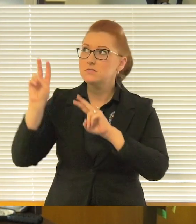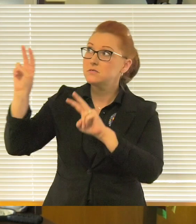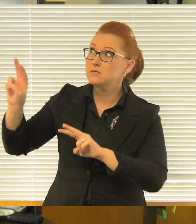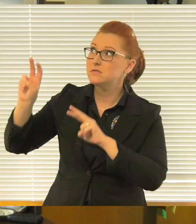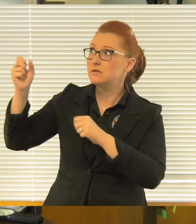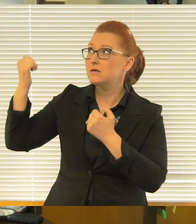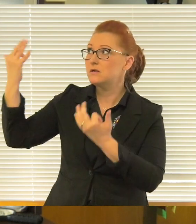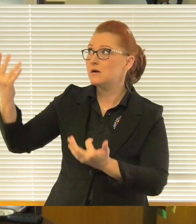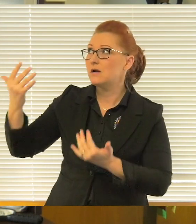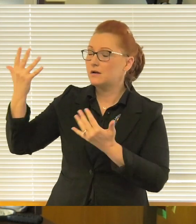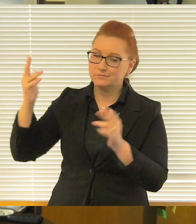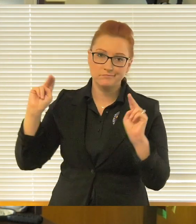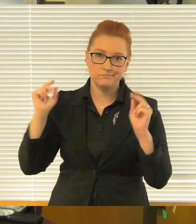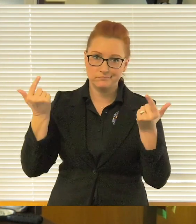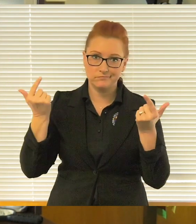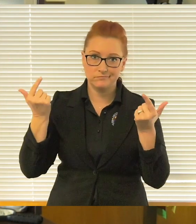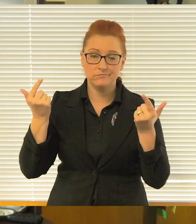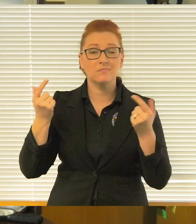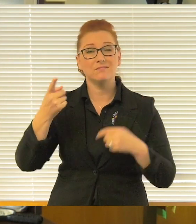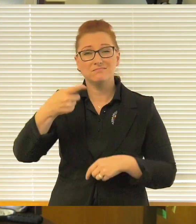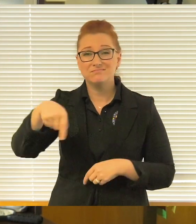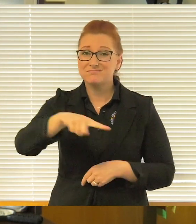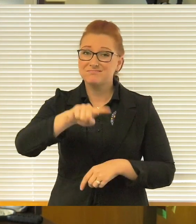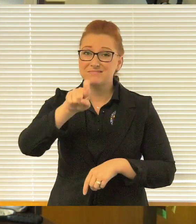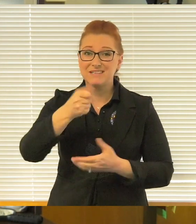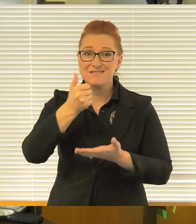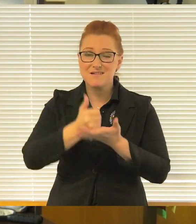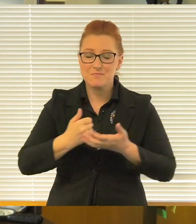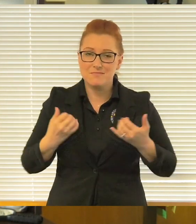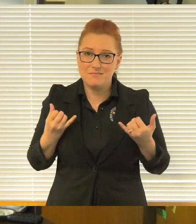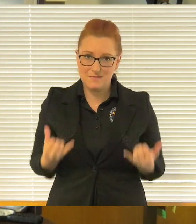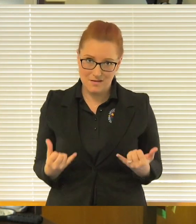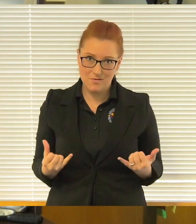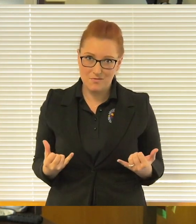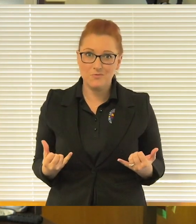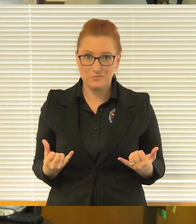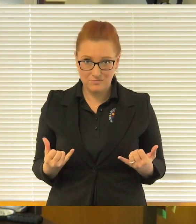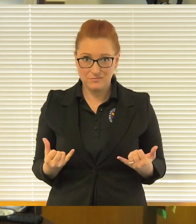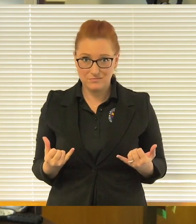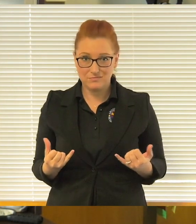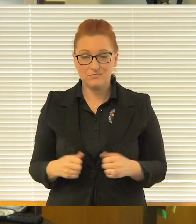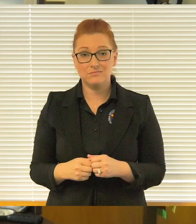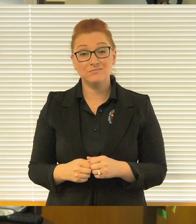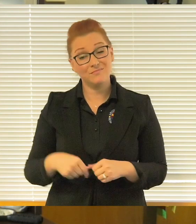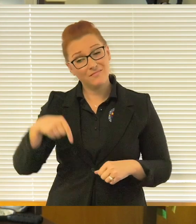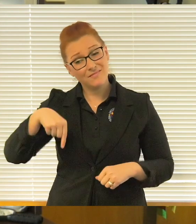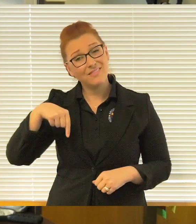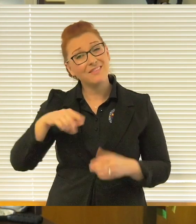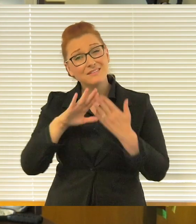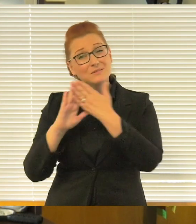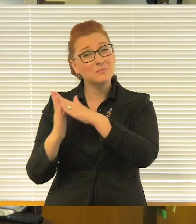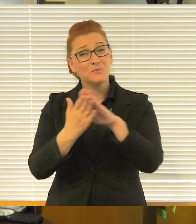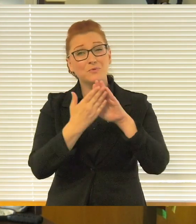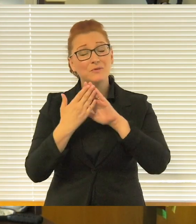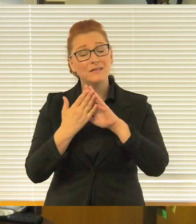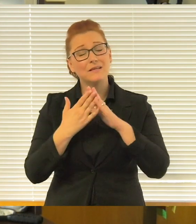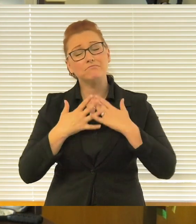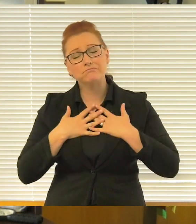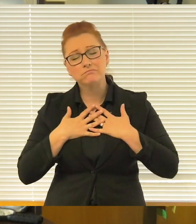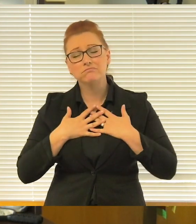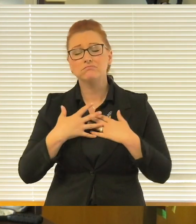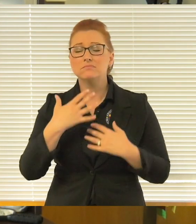out there that still need assistance and they need it now. Being the caring and compassionate community